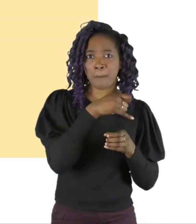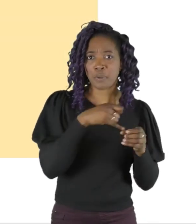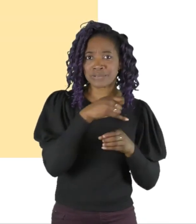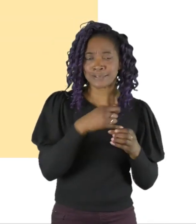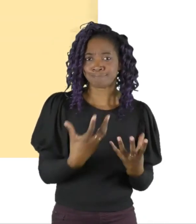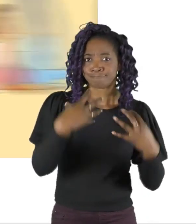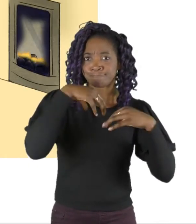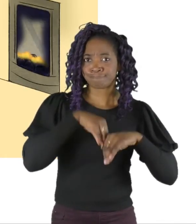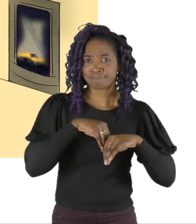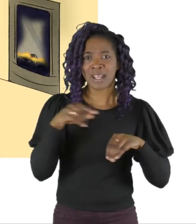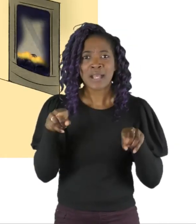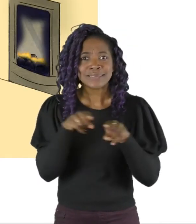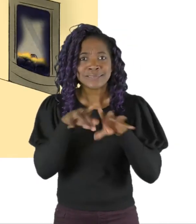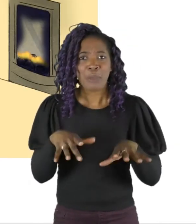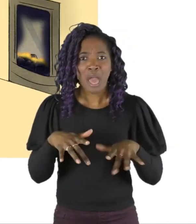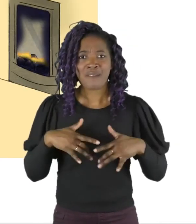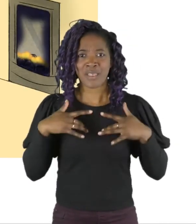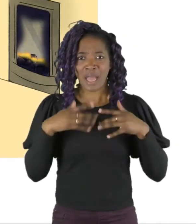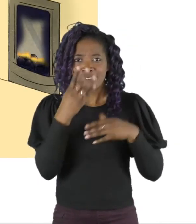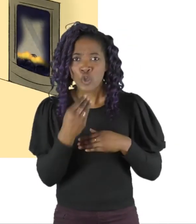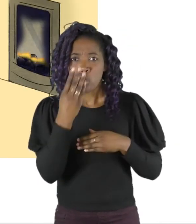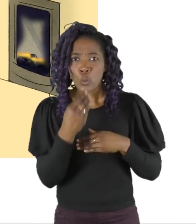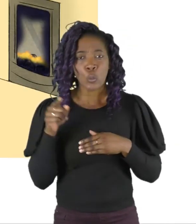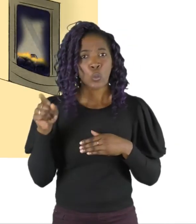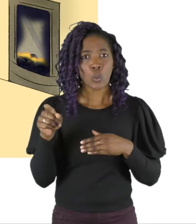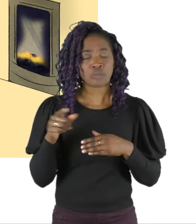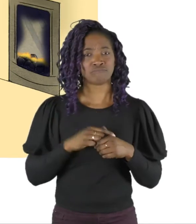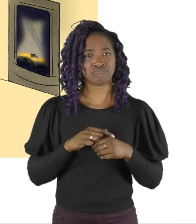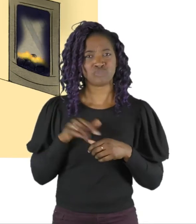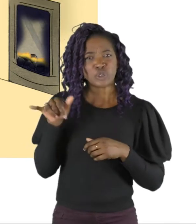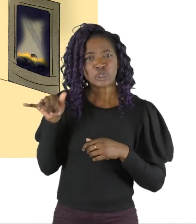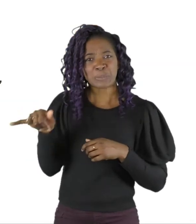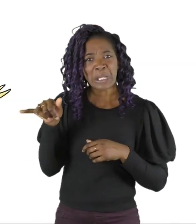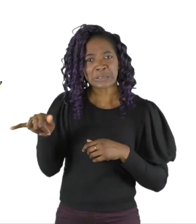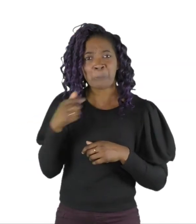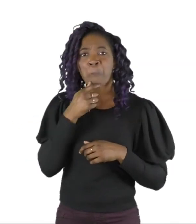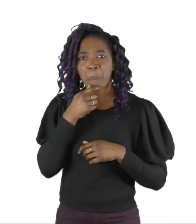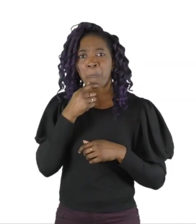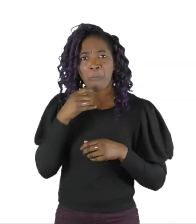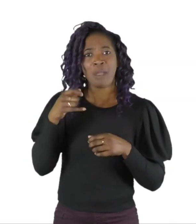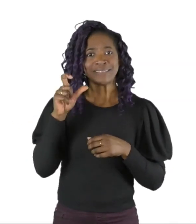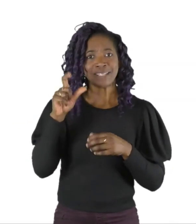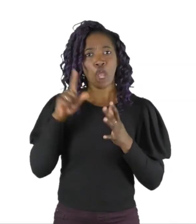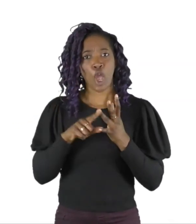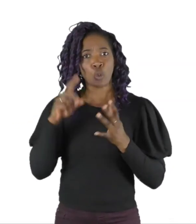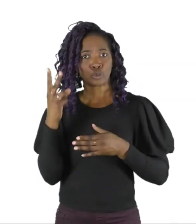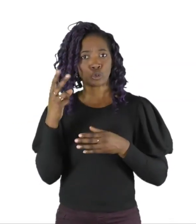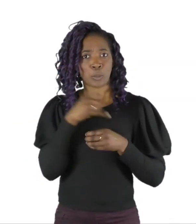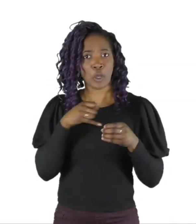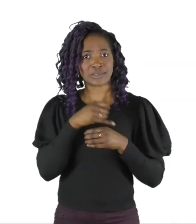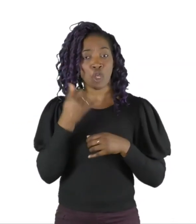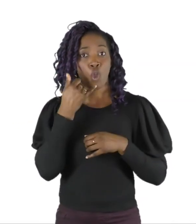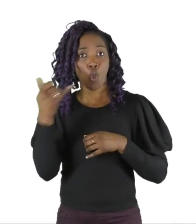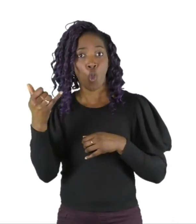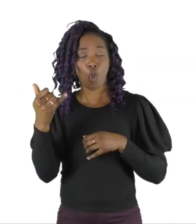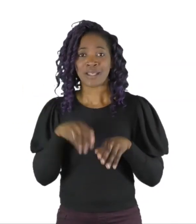of carbon monoxide poisoning are similar to flu symptoms and hangovers. If you suspect carbon monoxide poisoning, call the National